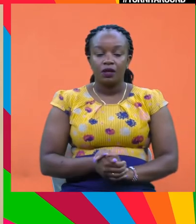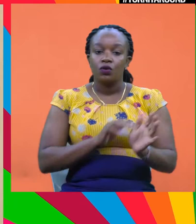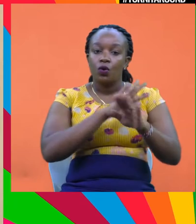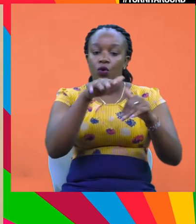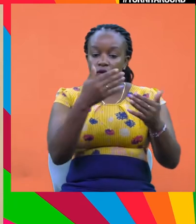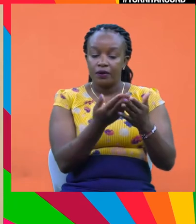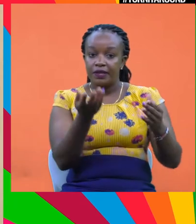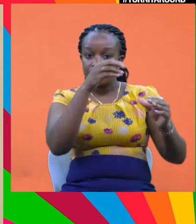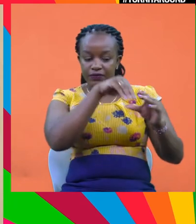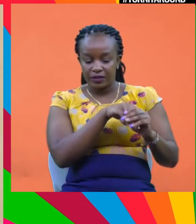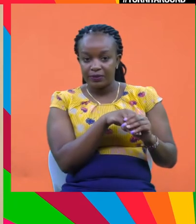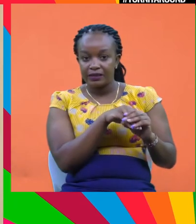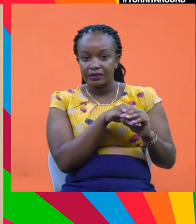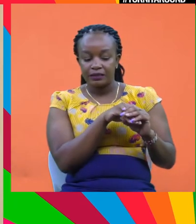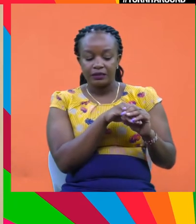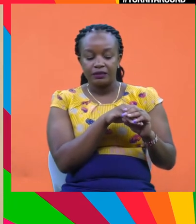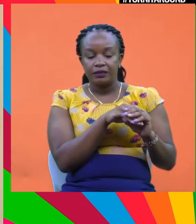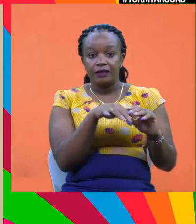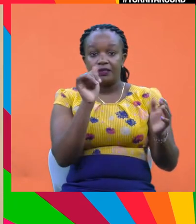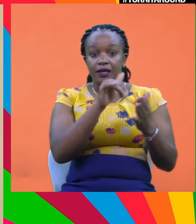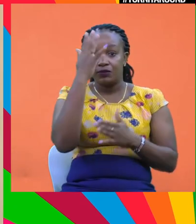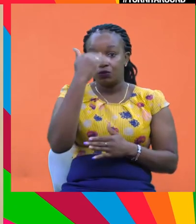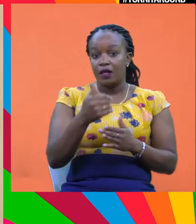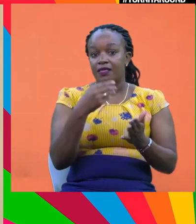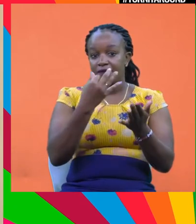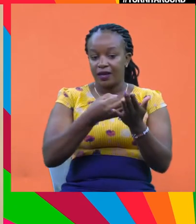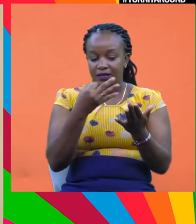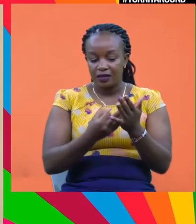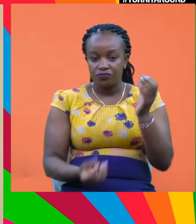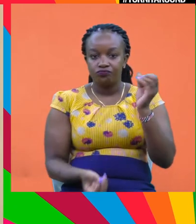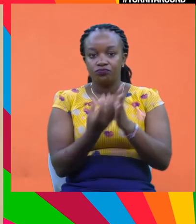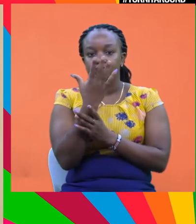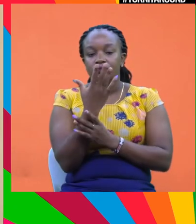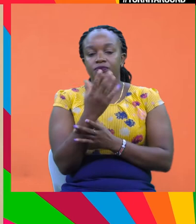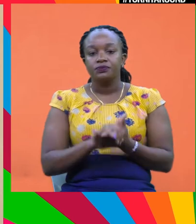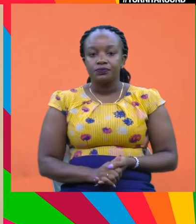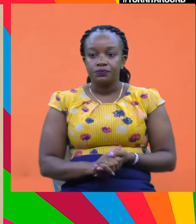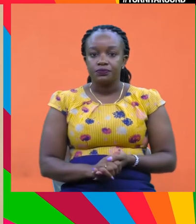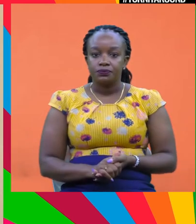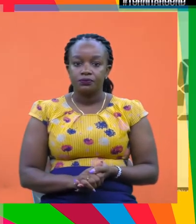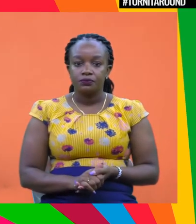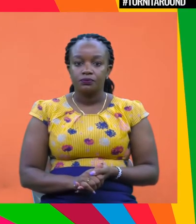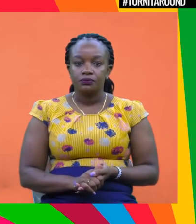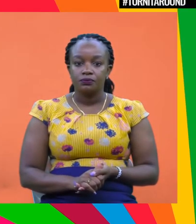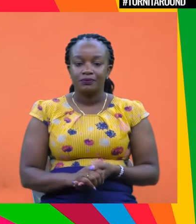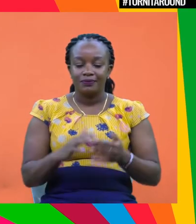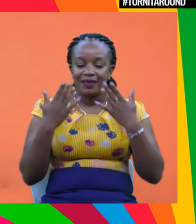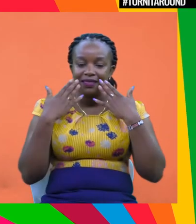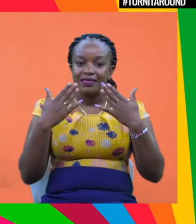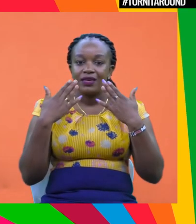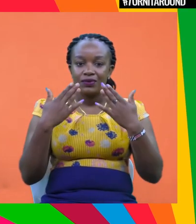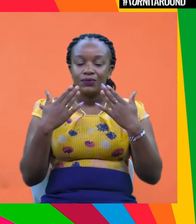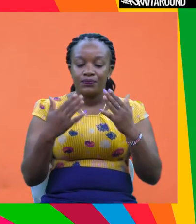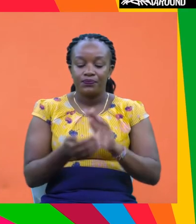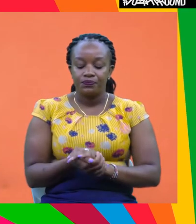requires investment upfront. So that's where why the financing comes in for sustainability matters. Thank you,